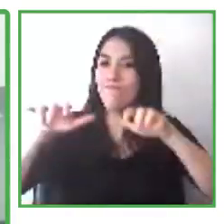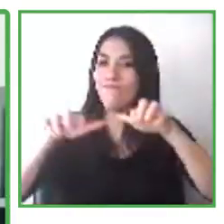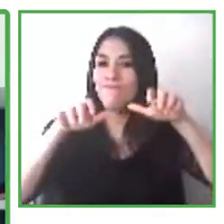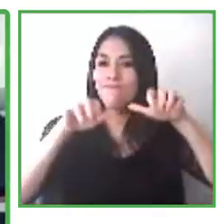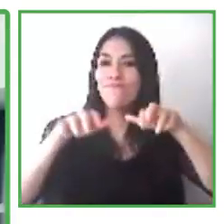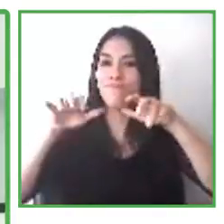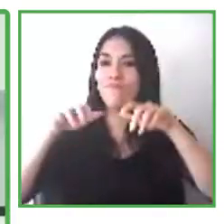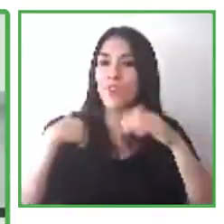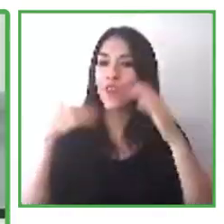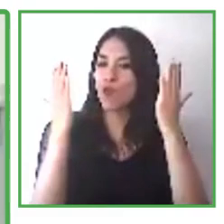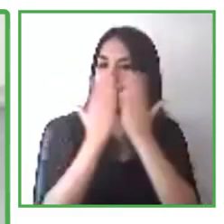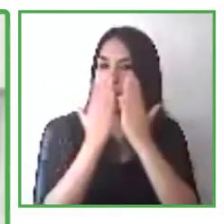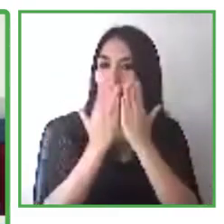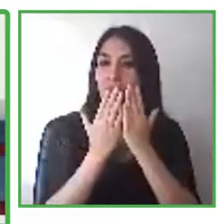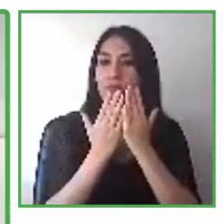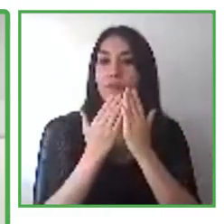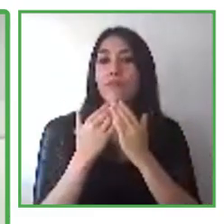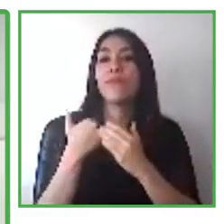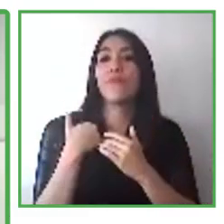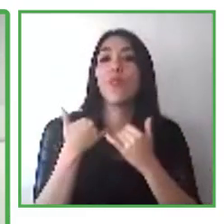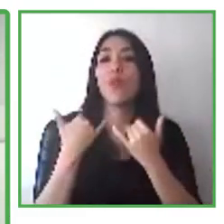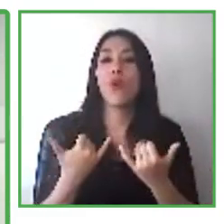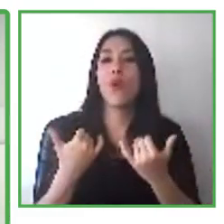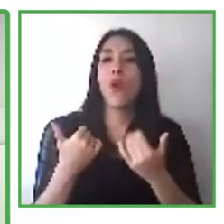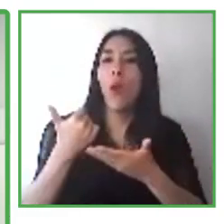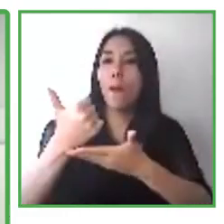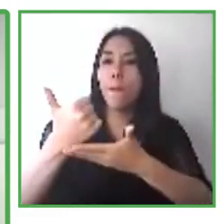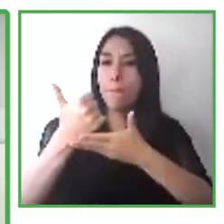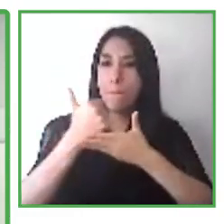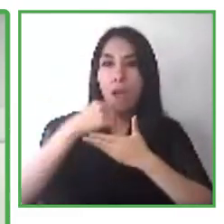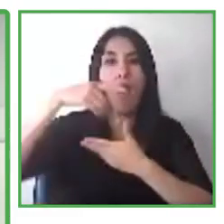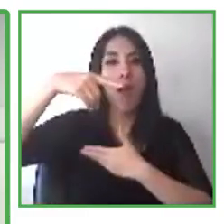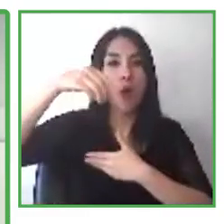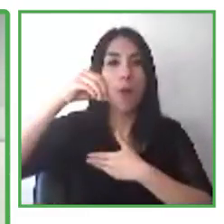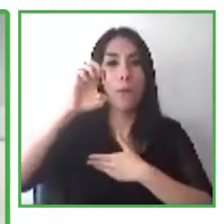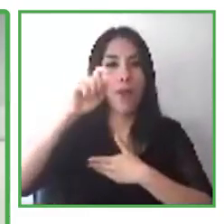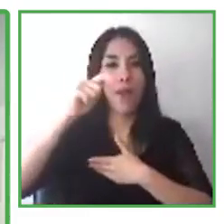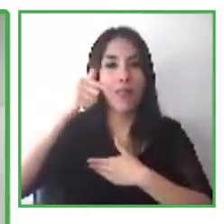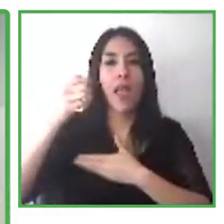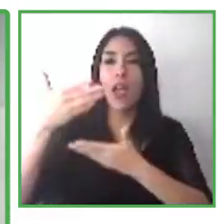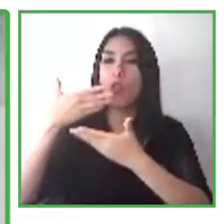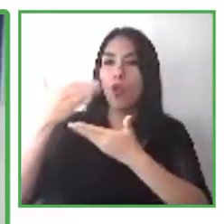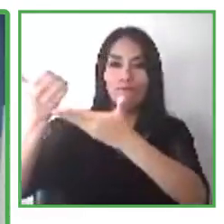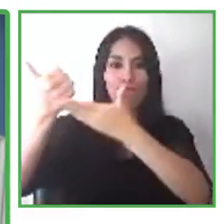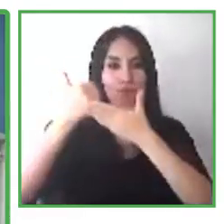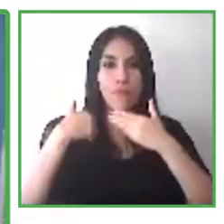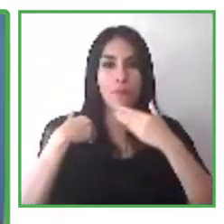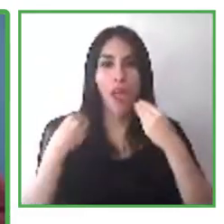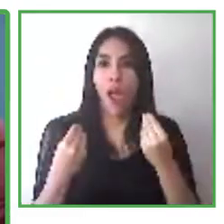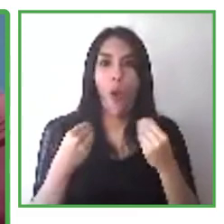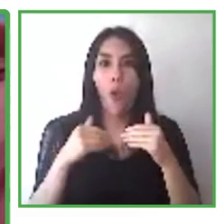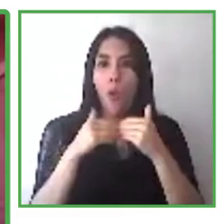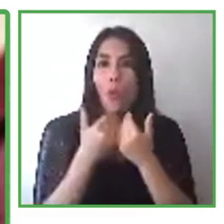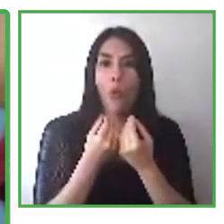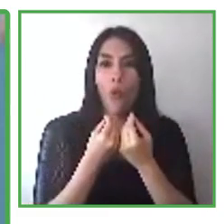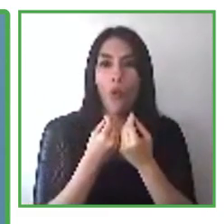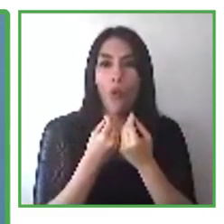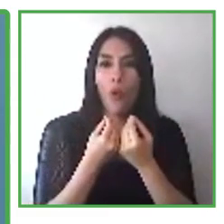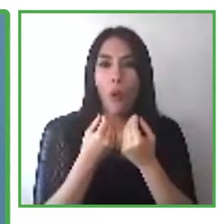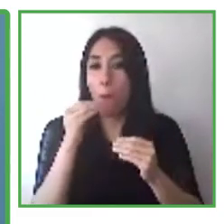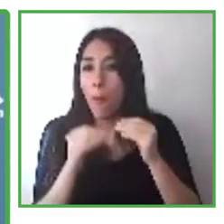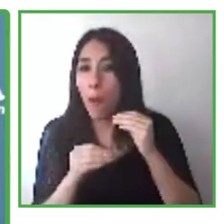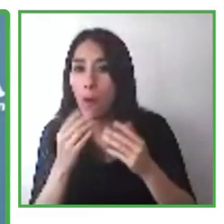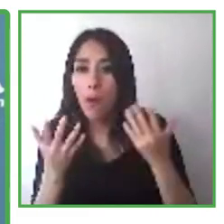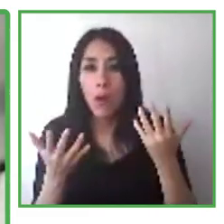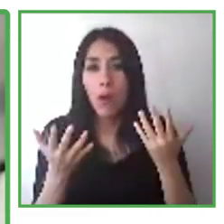has supported me when I have faced challenges while studying my